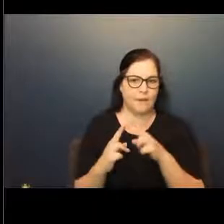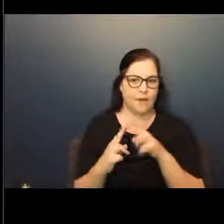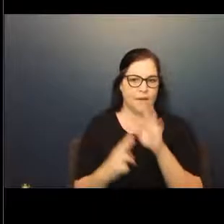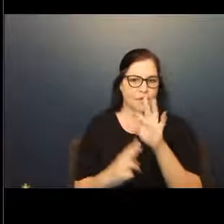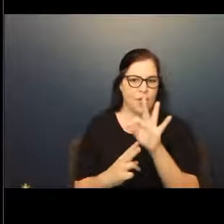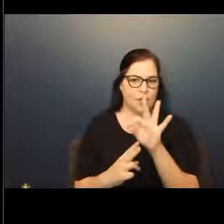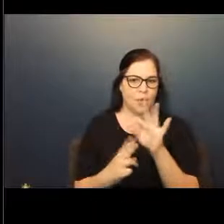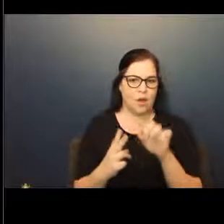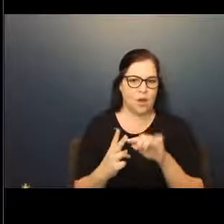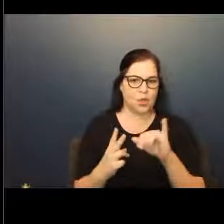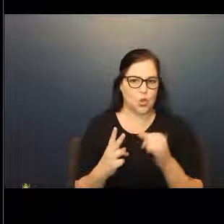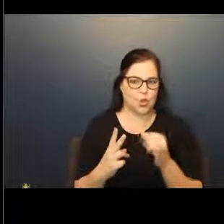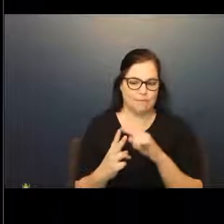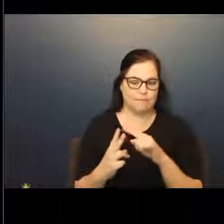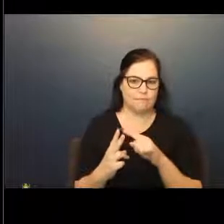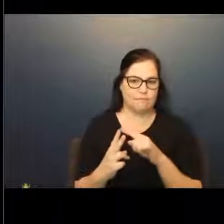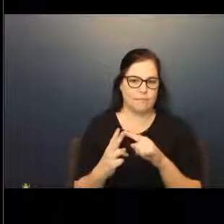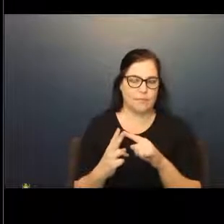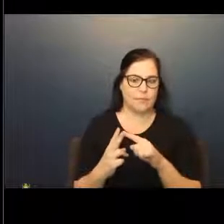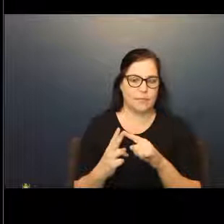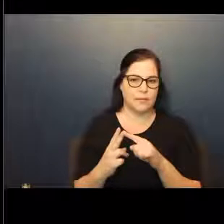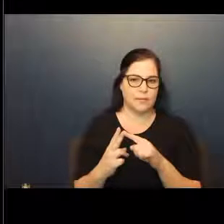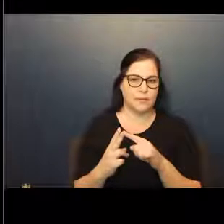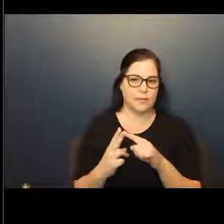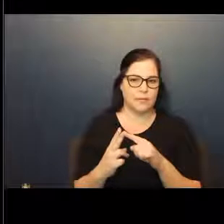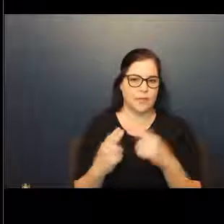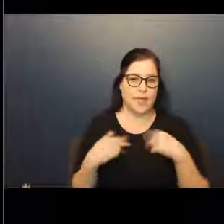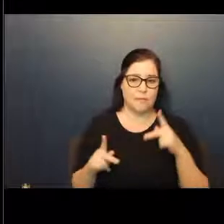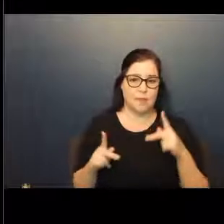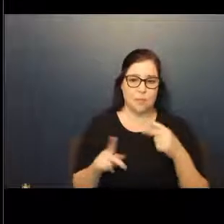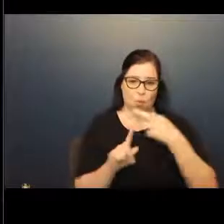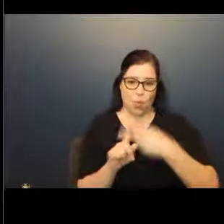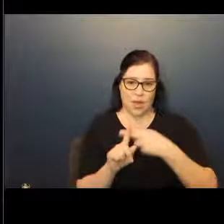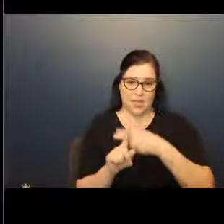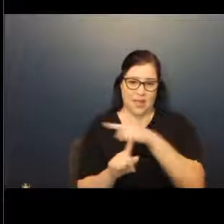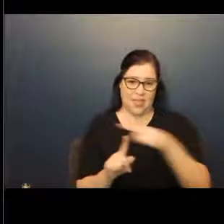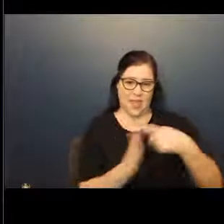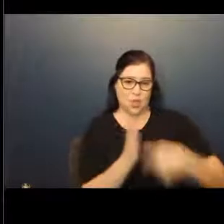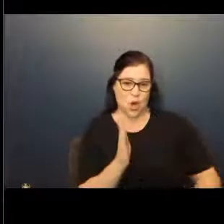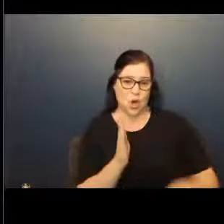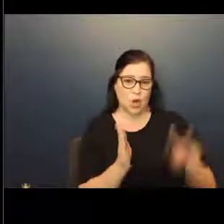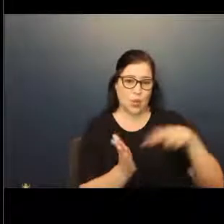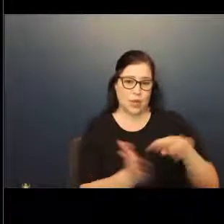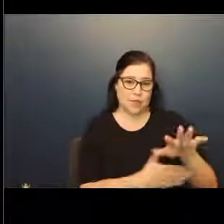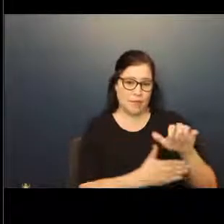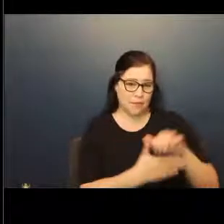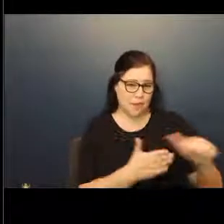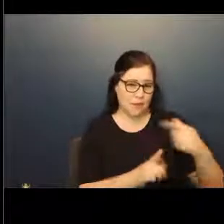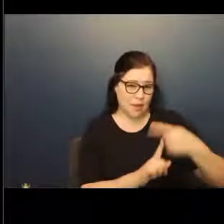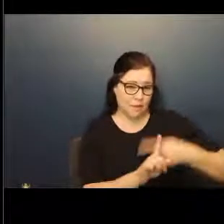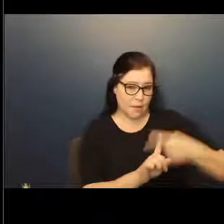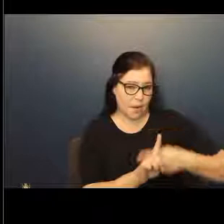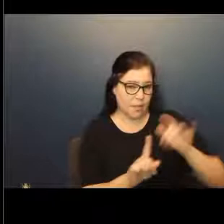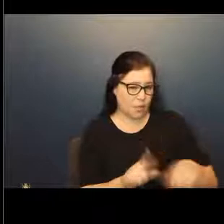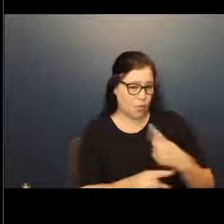day. Joseph has tenants in there that they're charging 2,500 a month. Is that that I